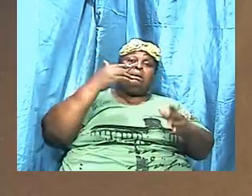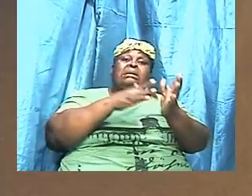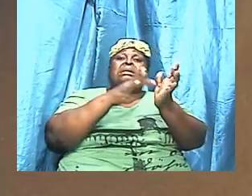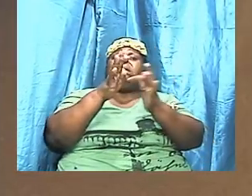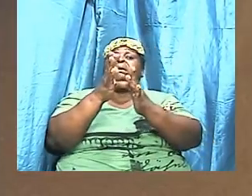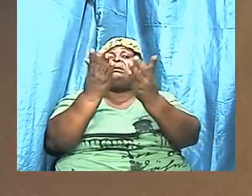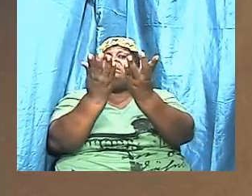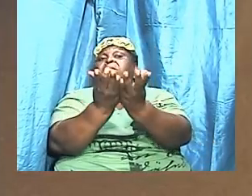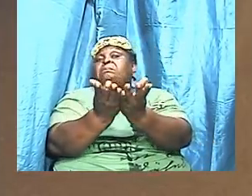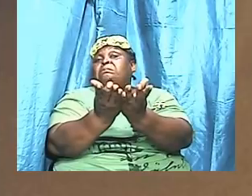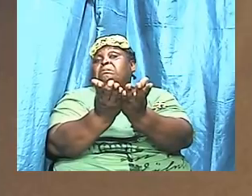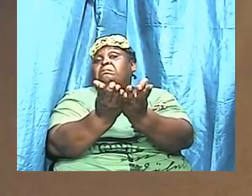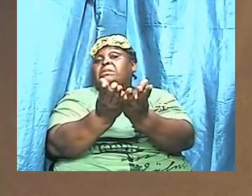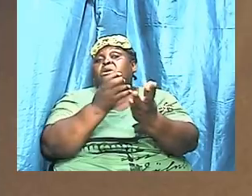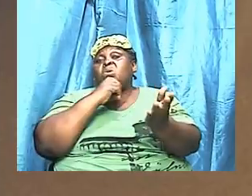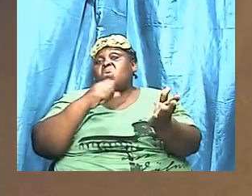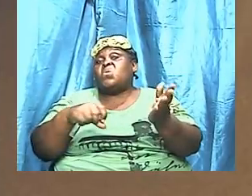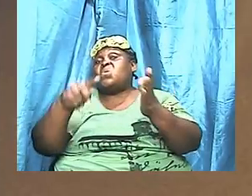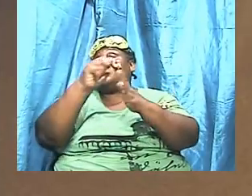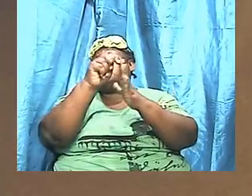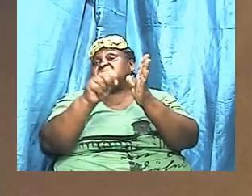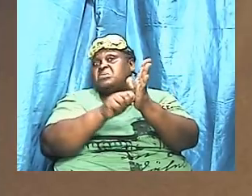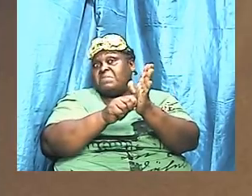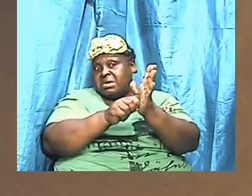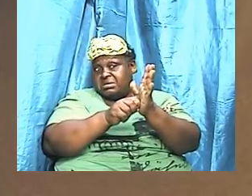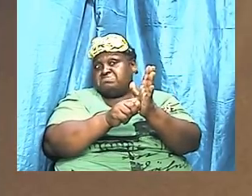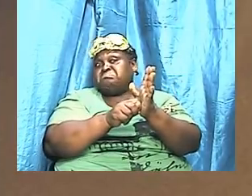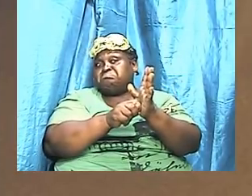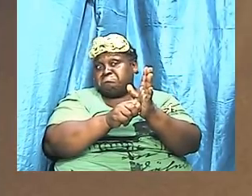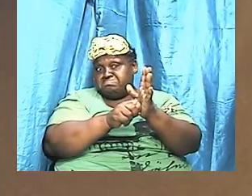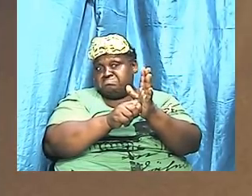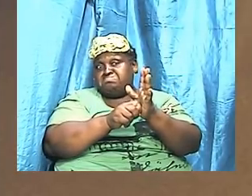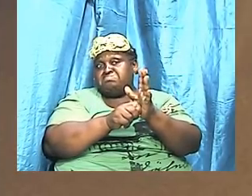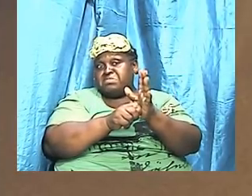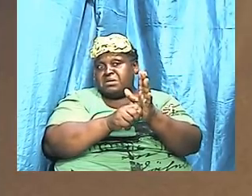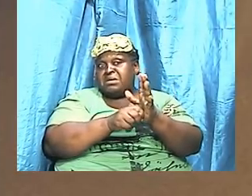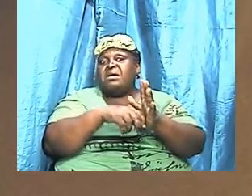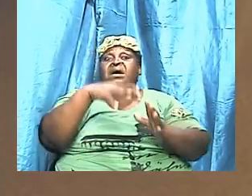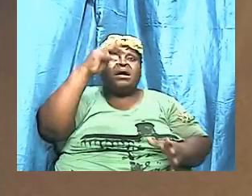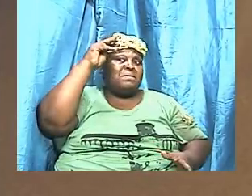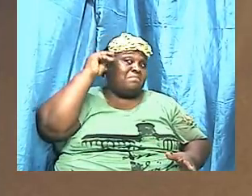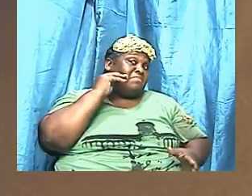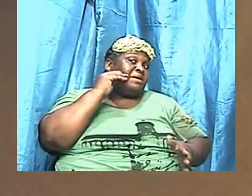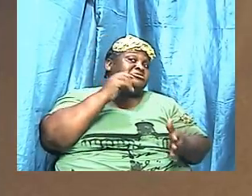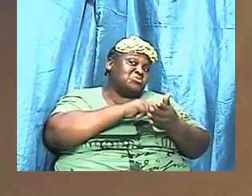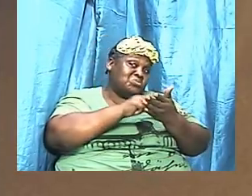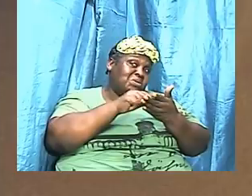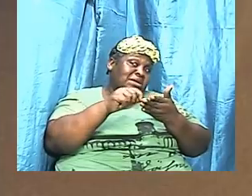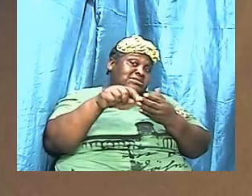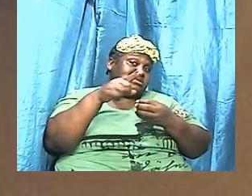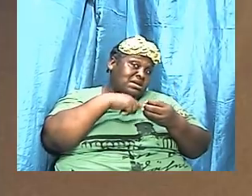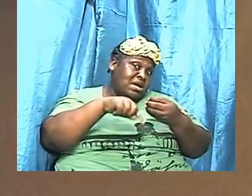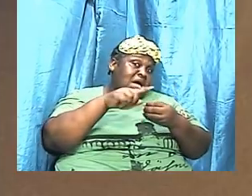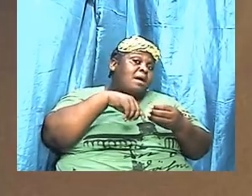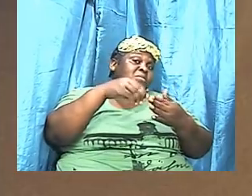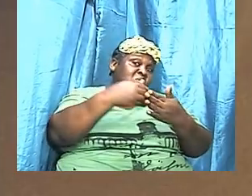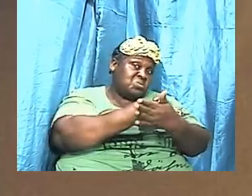Old Testament Jesus was here now Matthew writing about this New Testament time